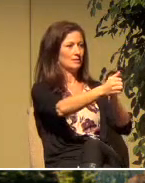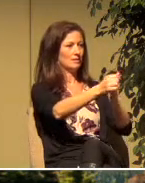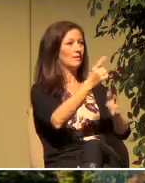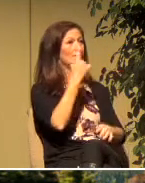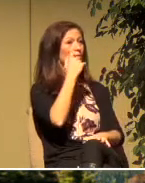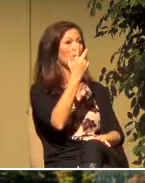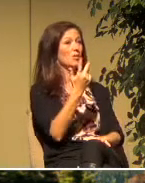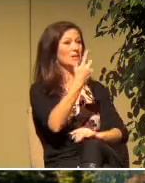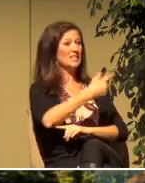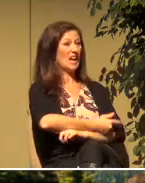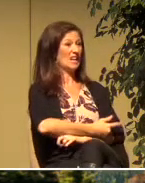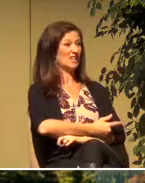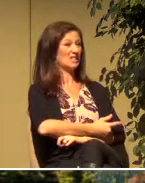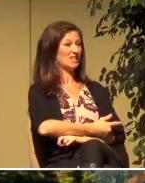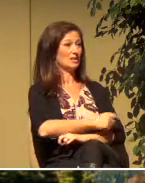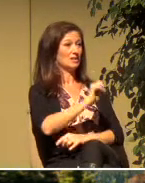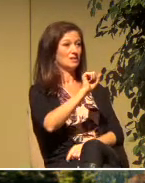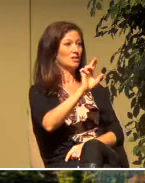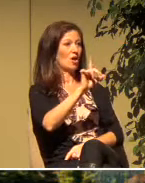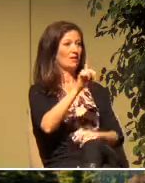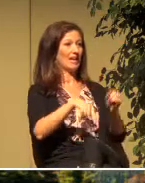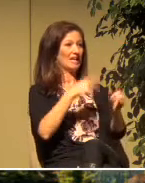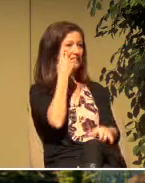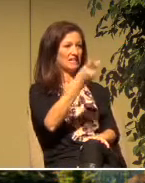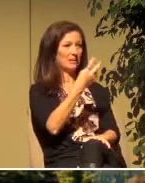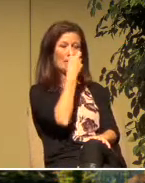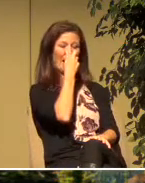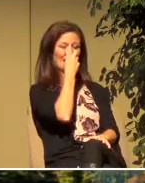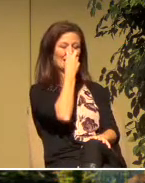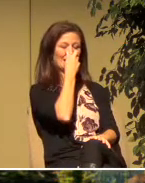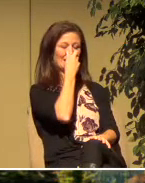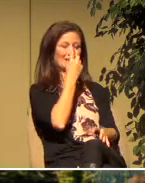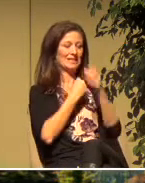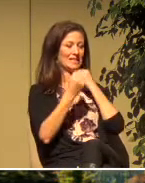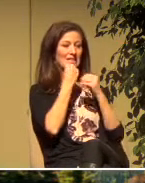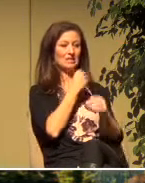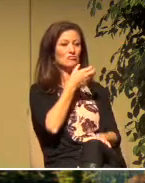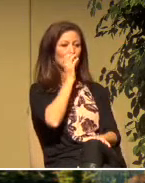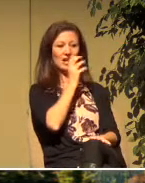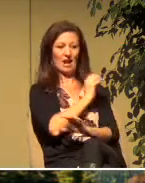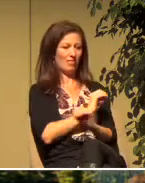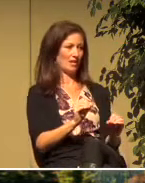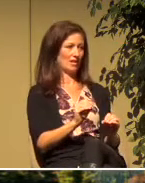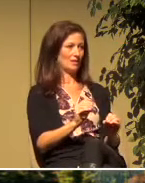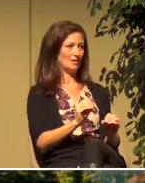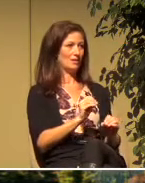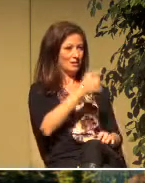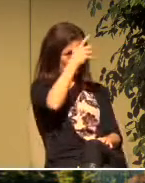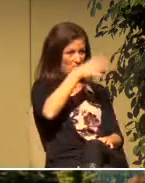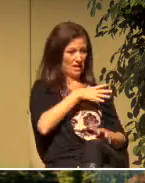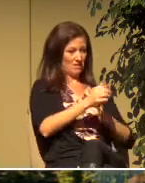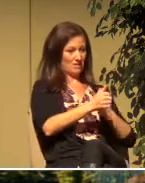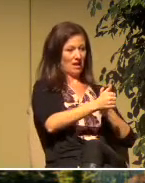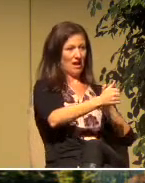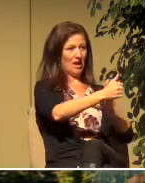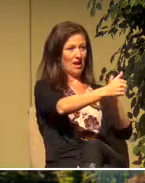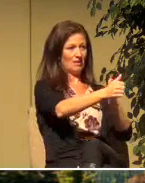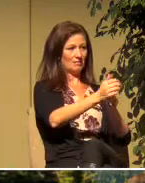blind and did not eat or drink anything. In Damascus, there was a disciple named Ananias.